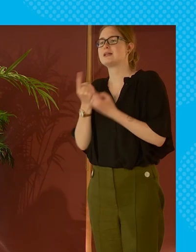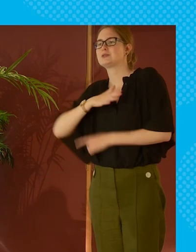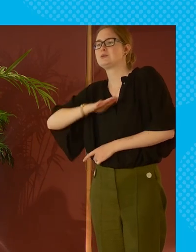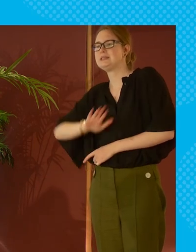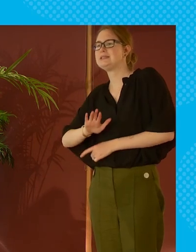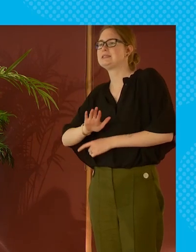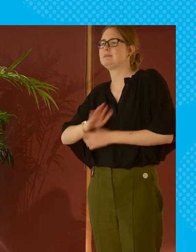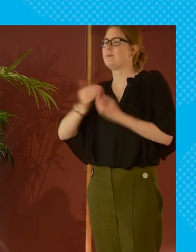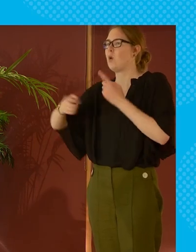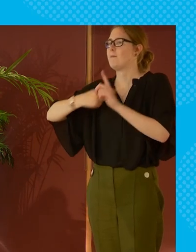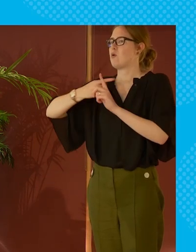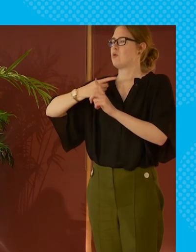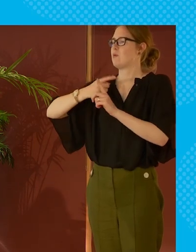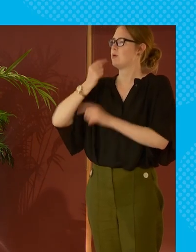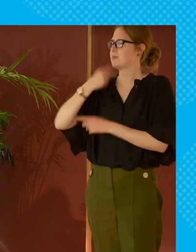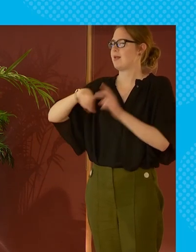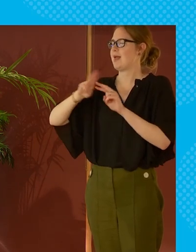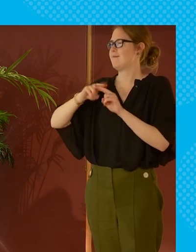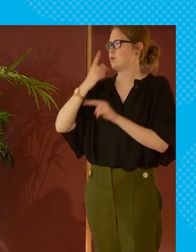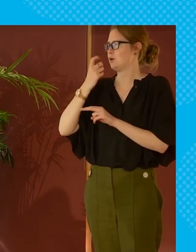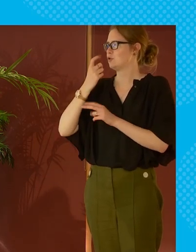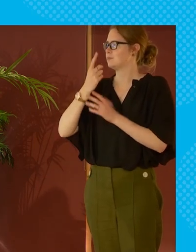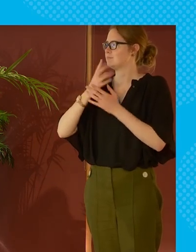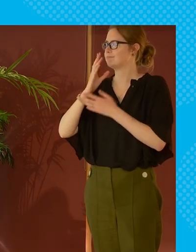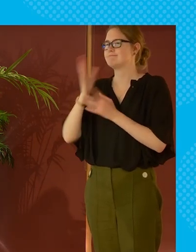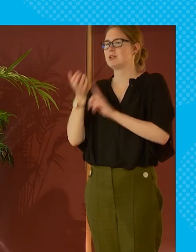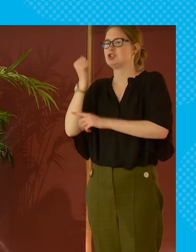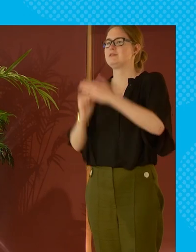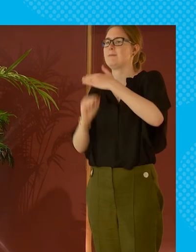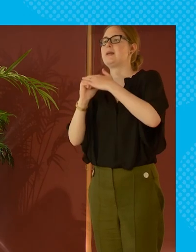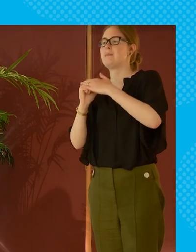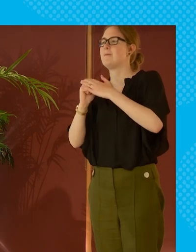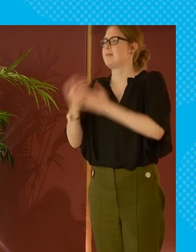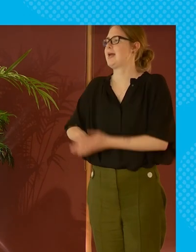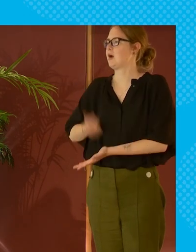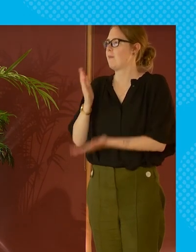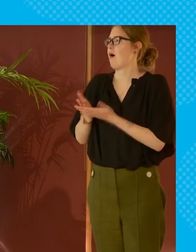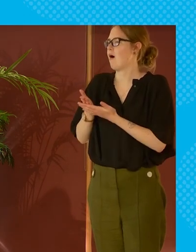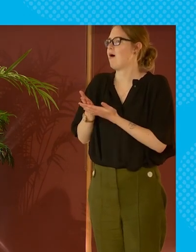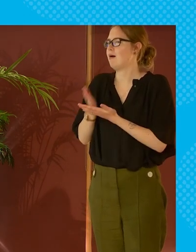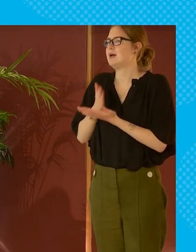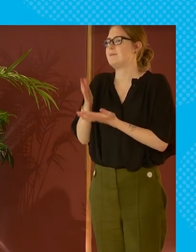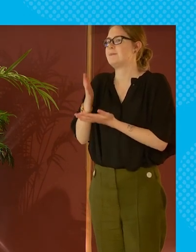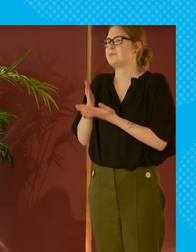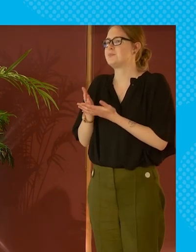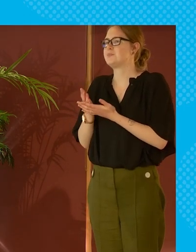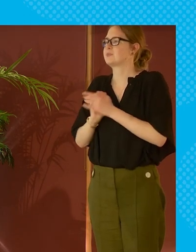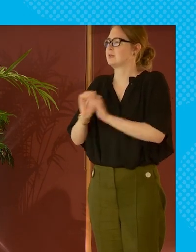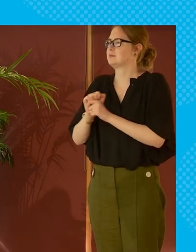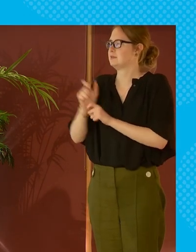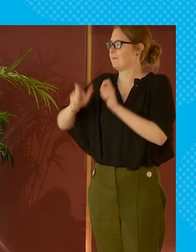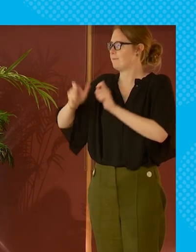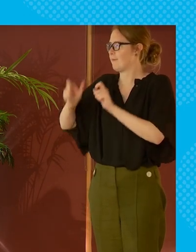types of things which would be much more possible if we are able to arrive at a minimum income guarantee and get the buy-in